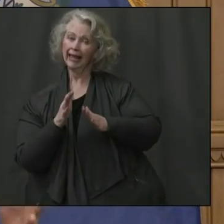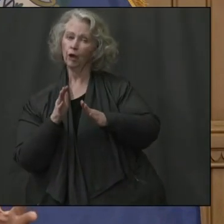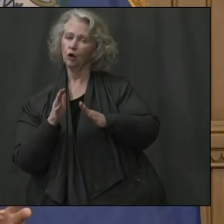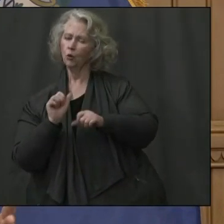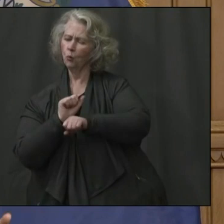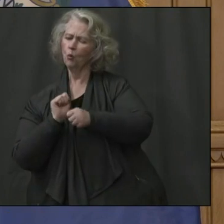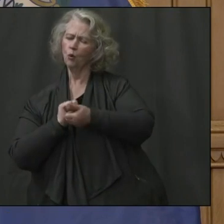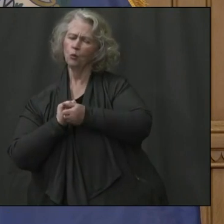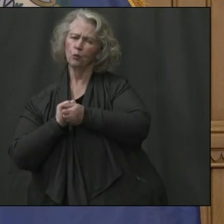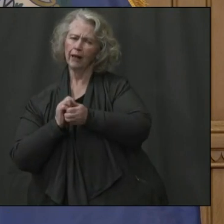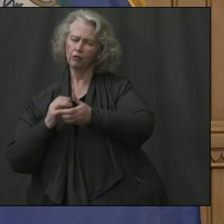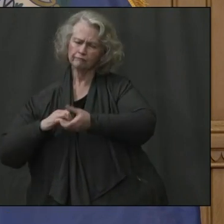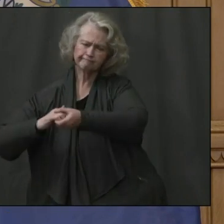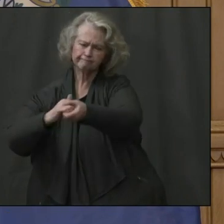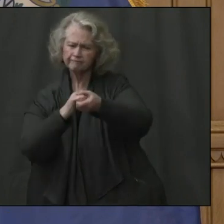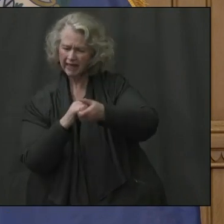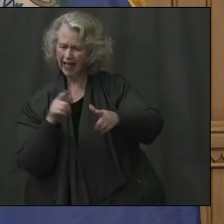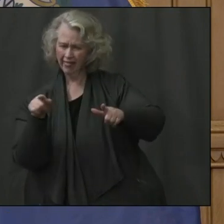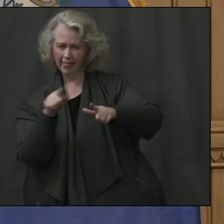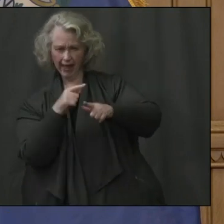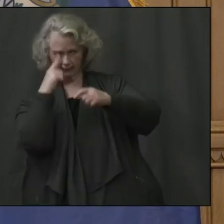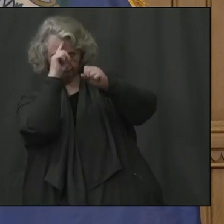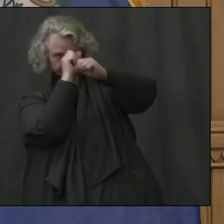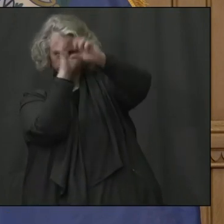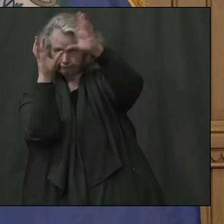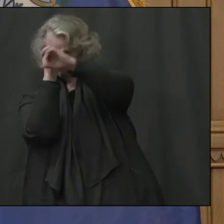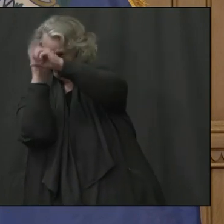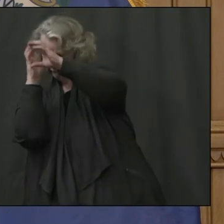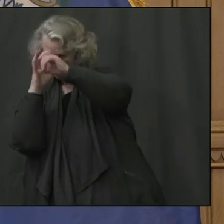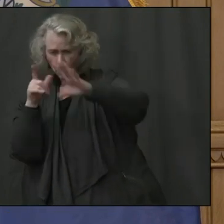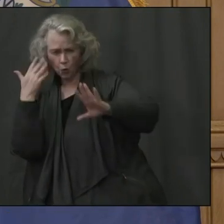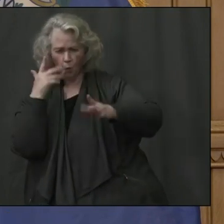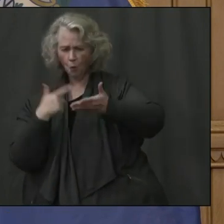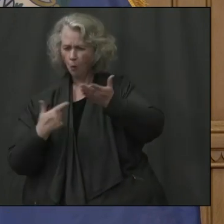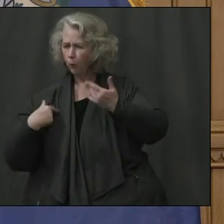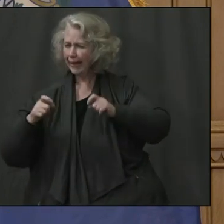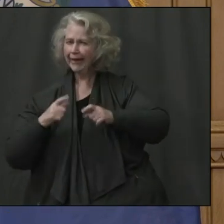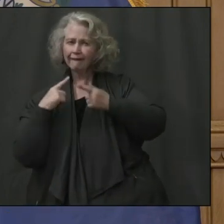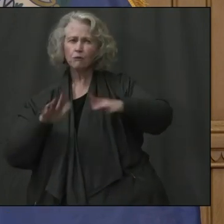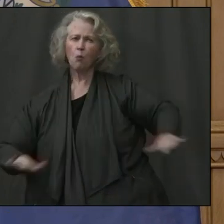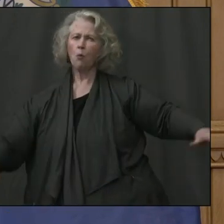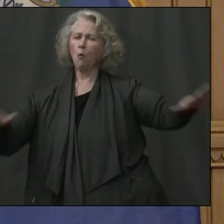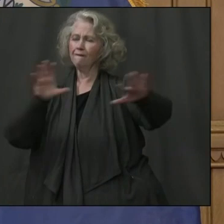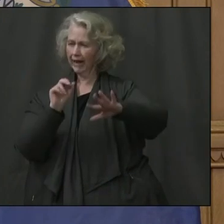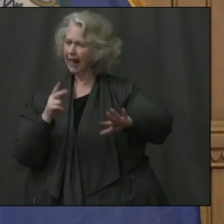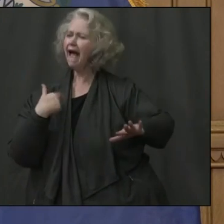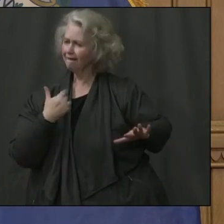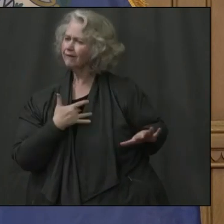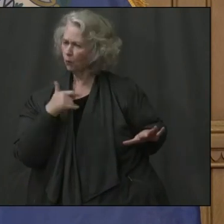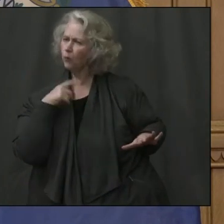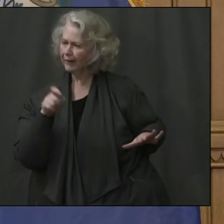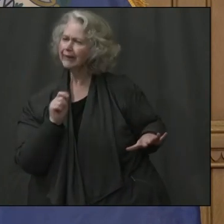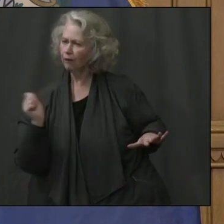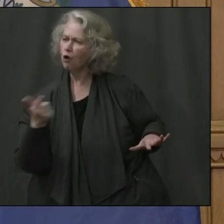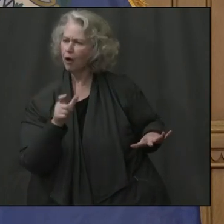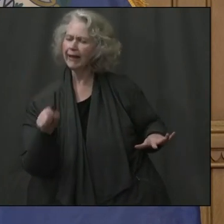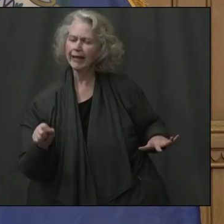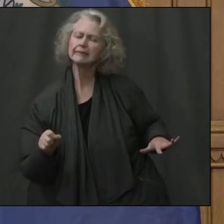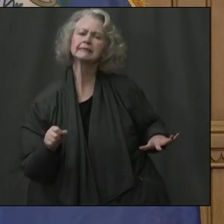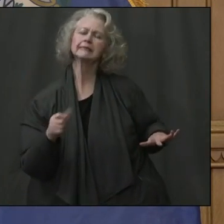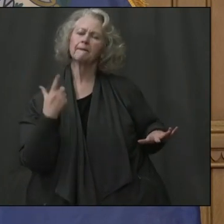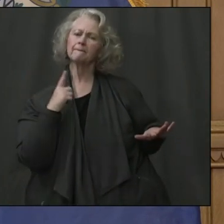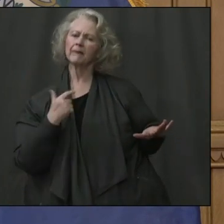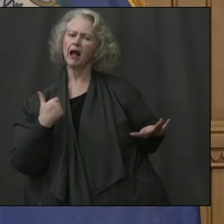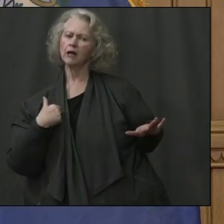perspective on what we need in terms of hospitalization. And my answer to that, I think it's going to be yes, because right now we're getting closer